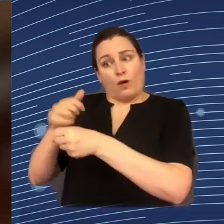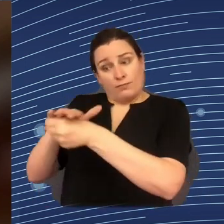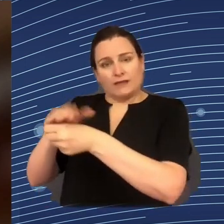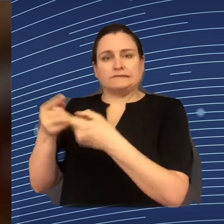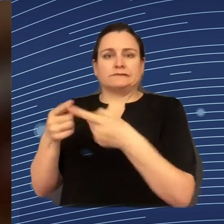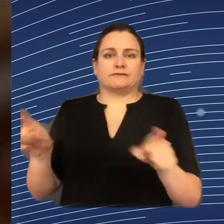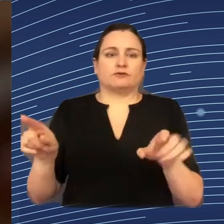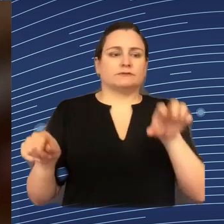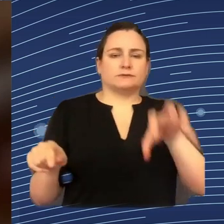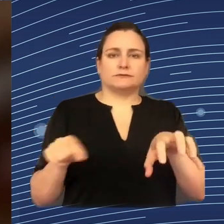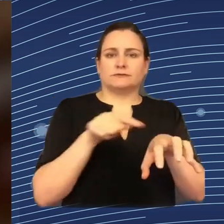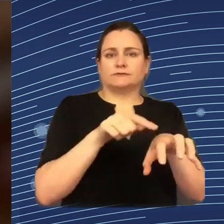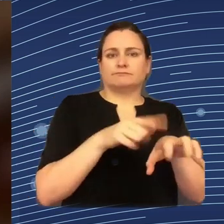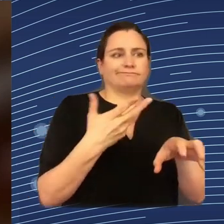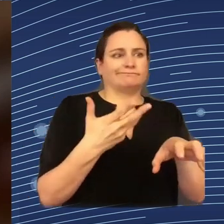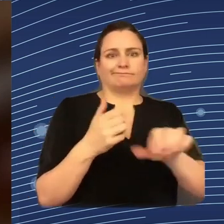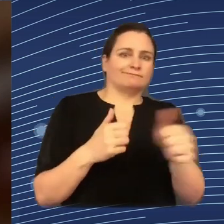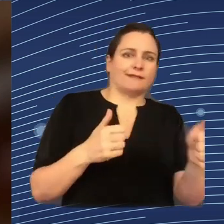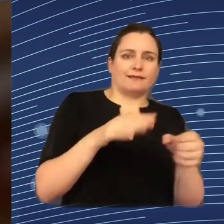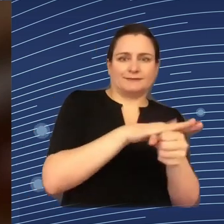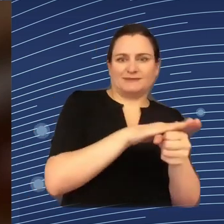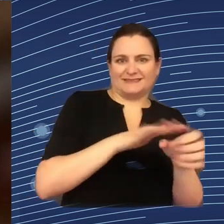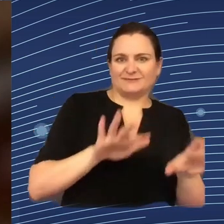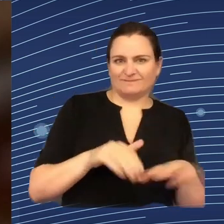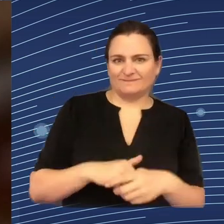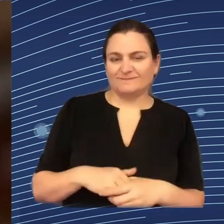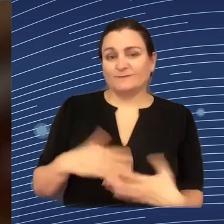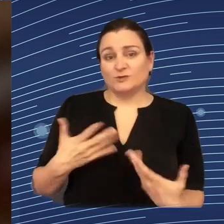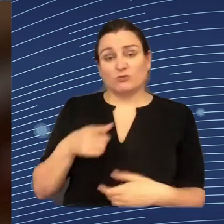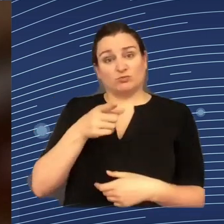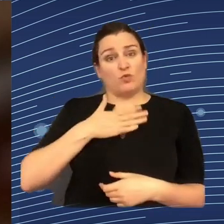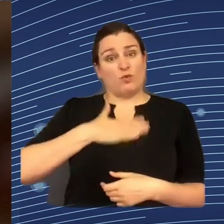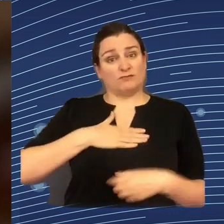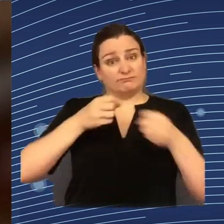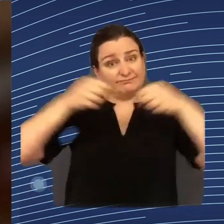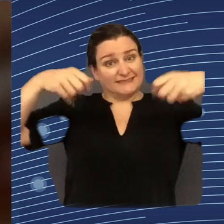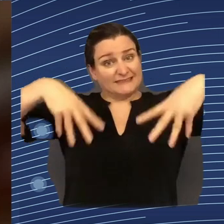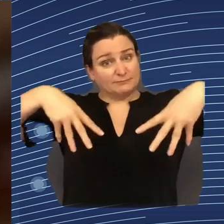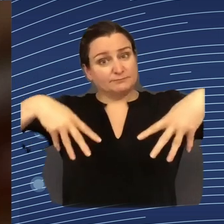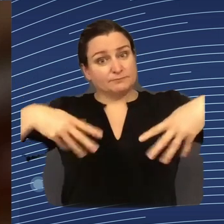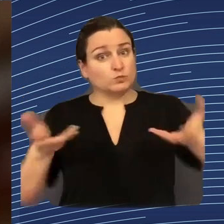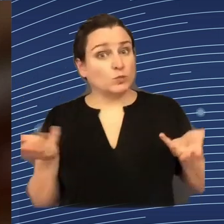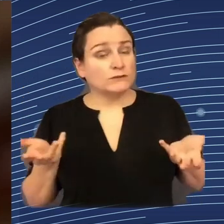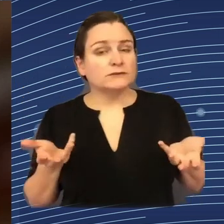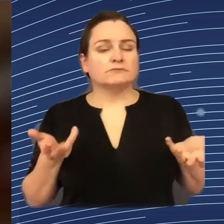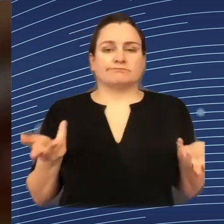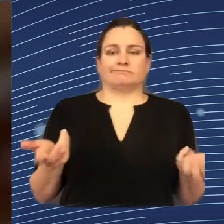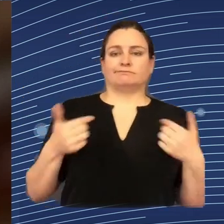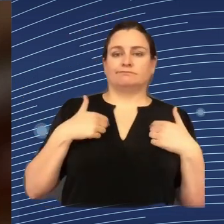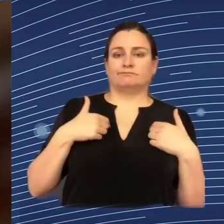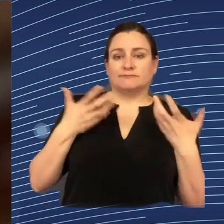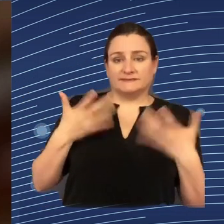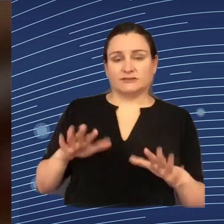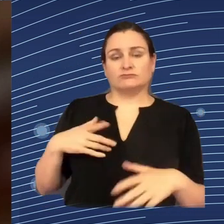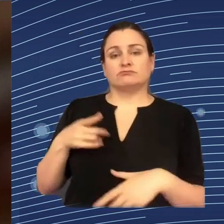what kind of system you are looking at. We have worked with work councils in Germany,